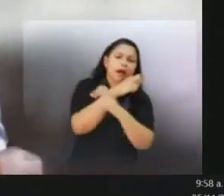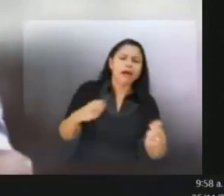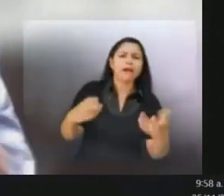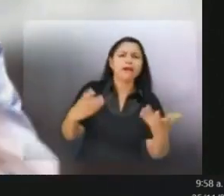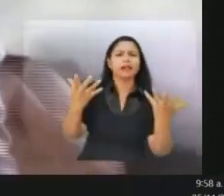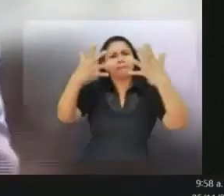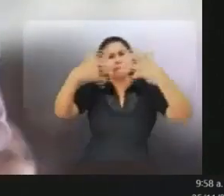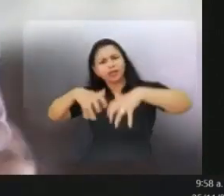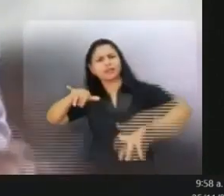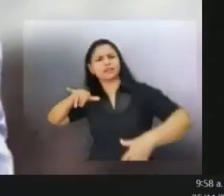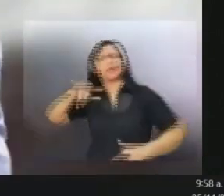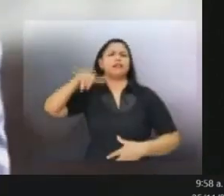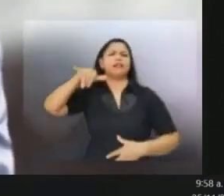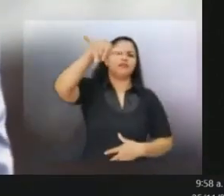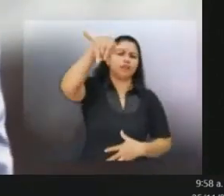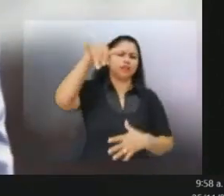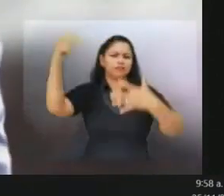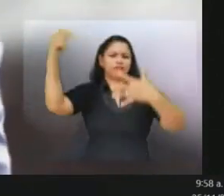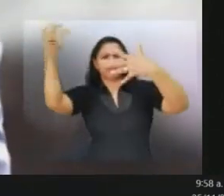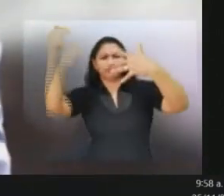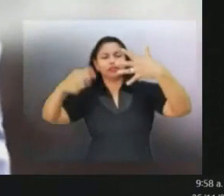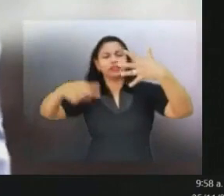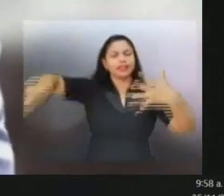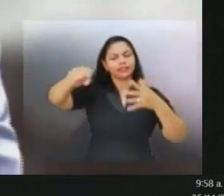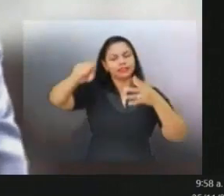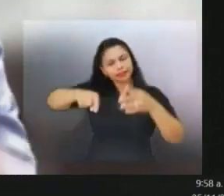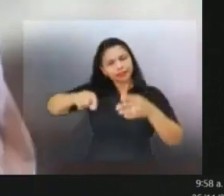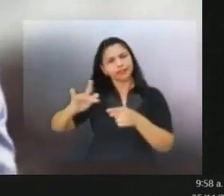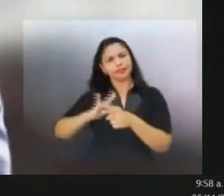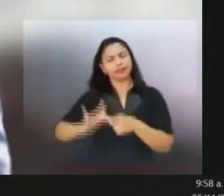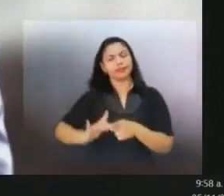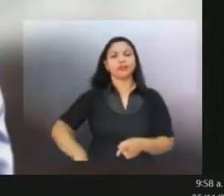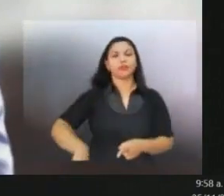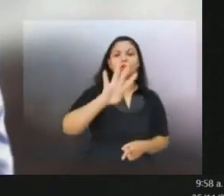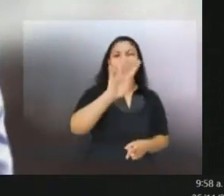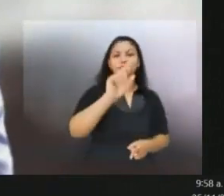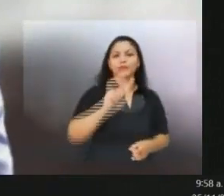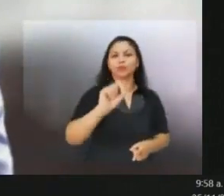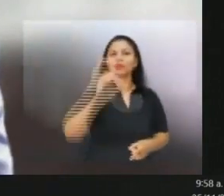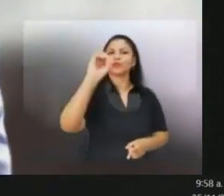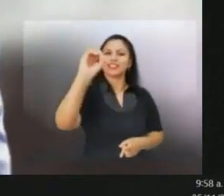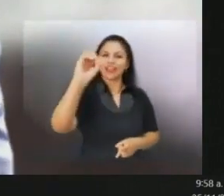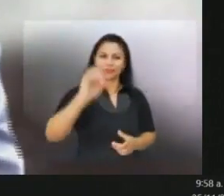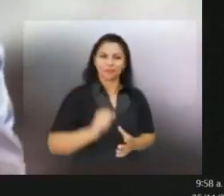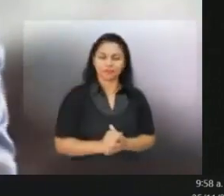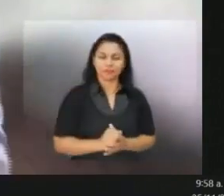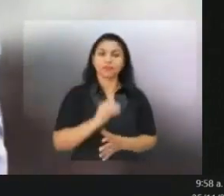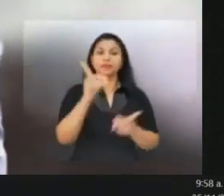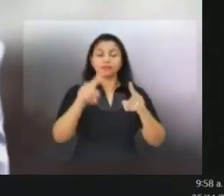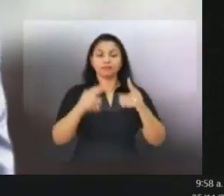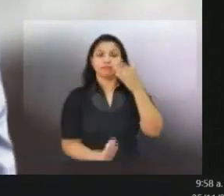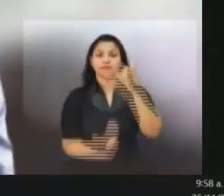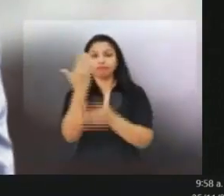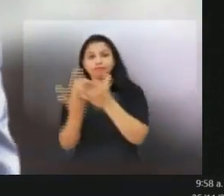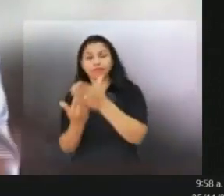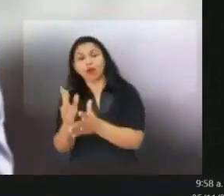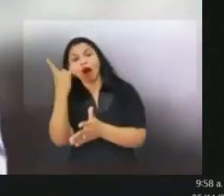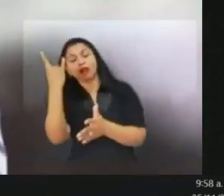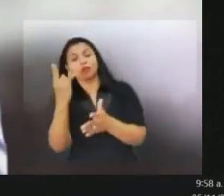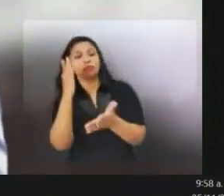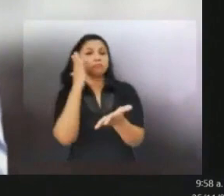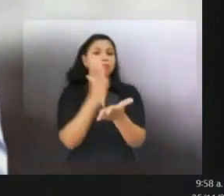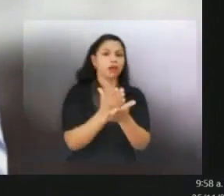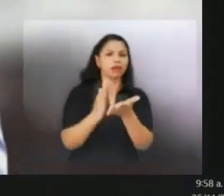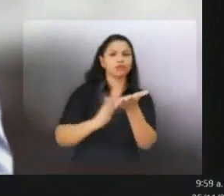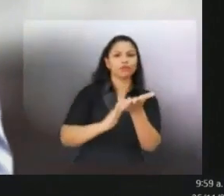airports even. They are thinking and implementing 4.0 technologies and develop their own solutions. And now we have one of the